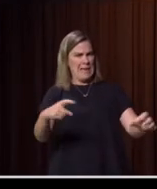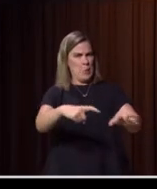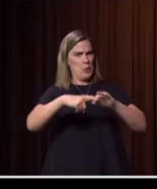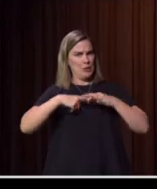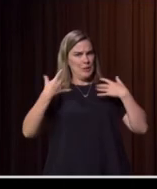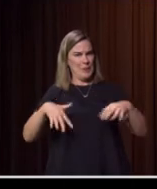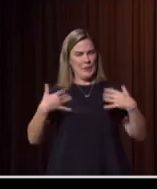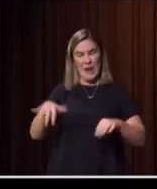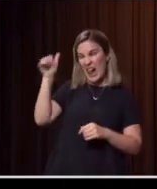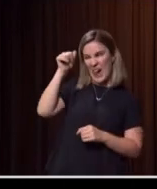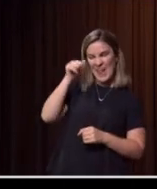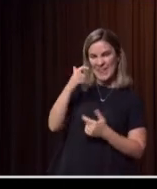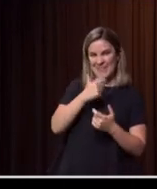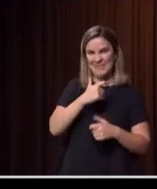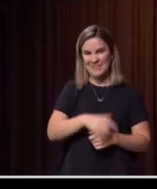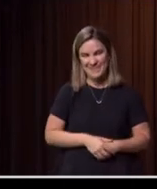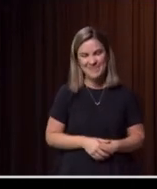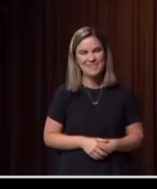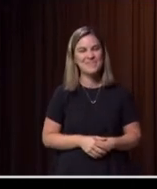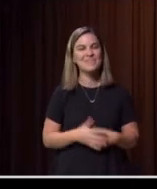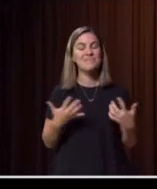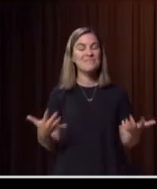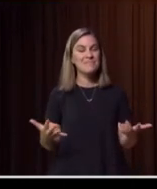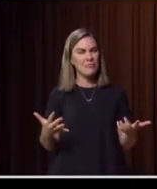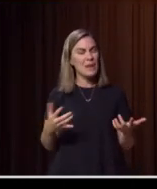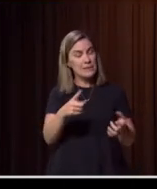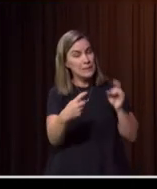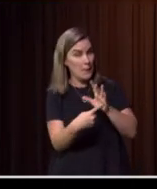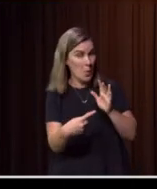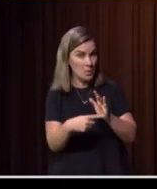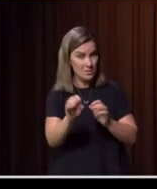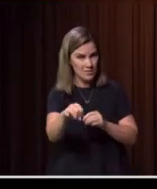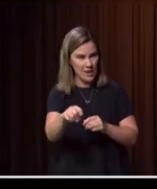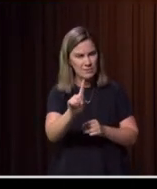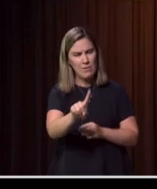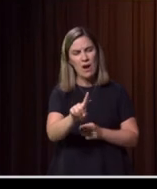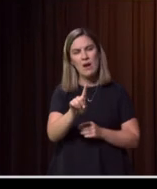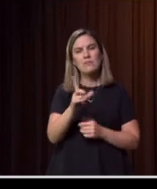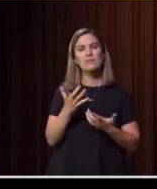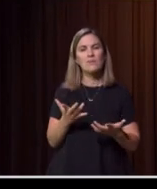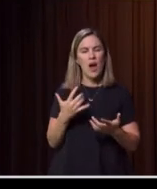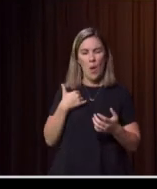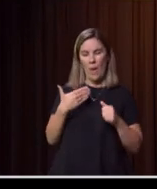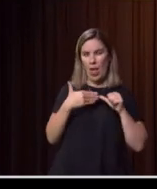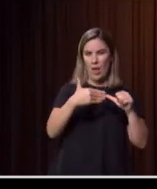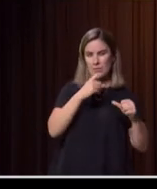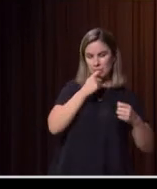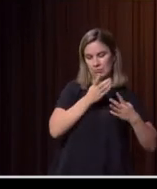But you know what, and necessarily so, because what I would answer it in a multifaceted way. So I think